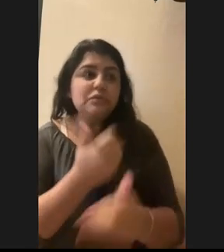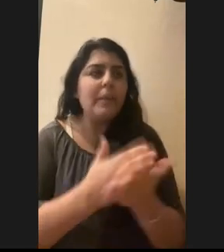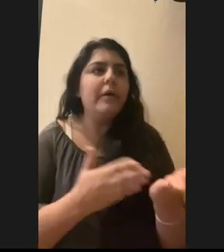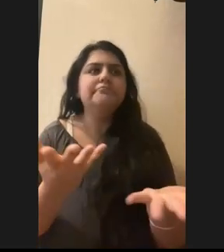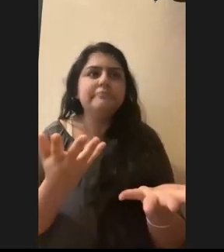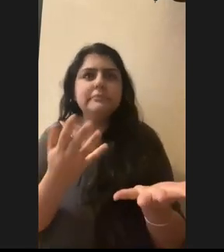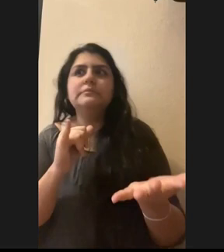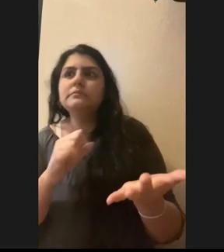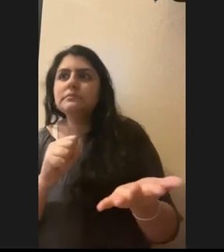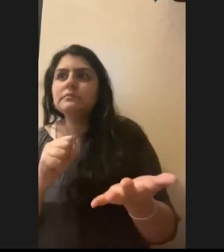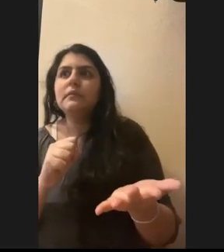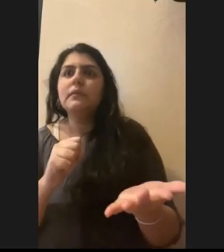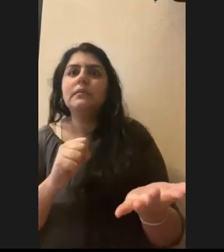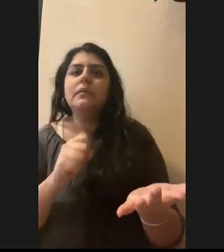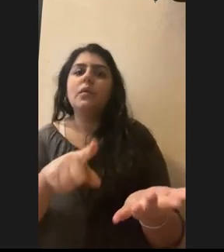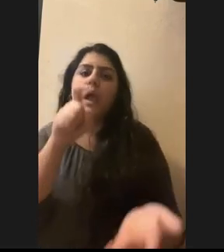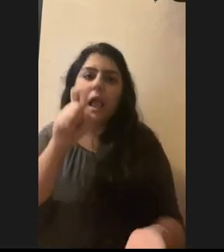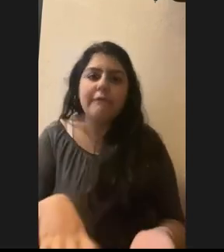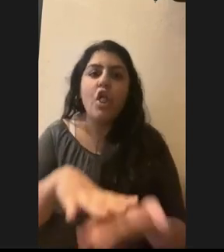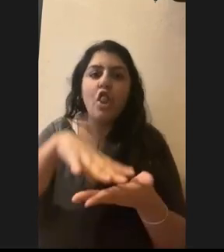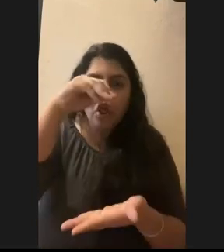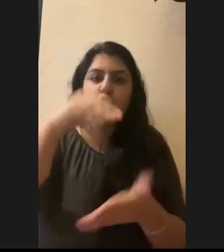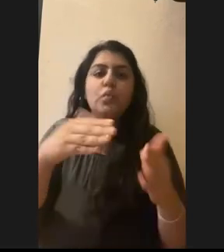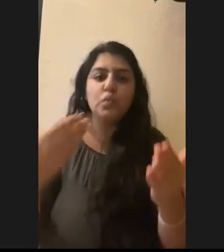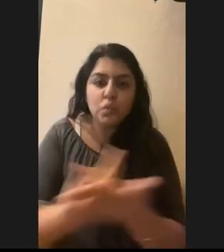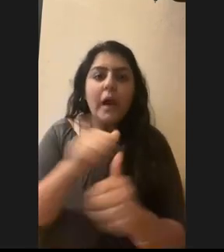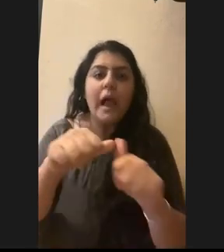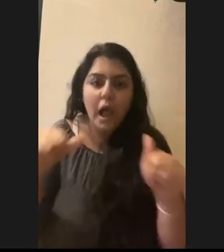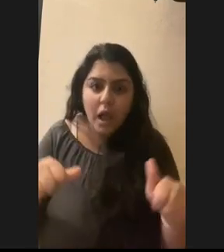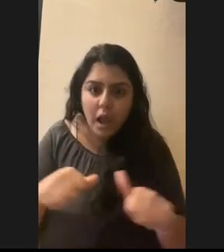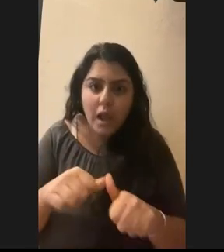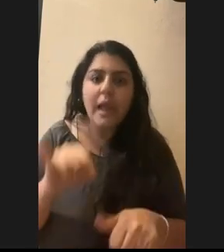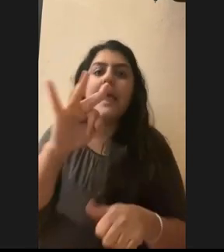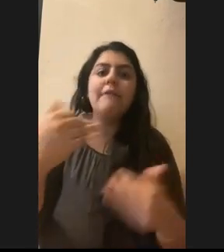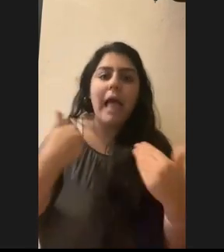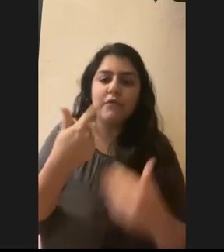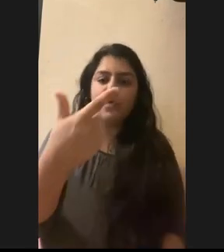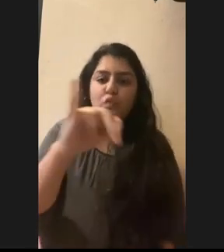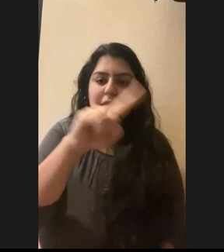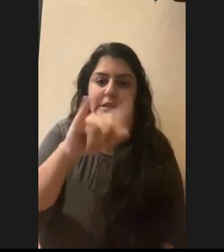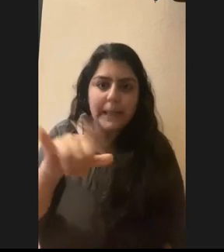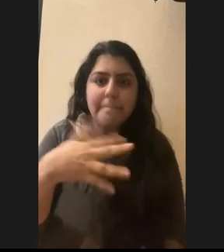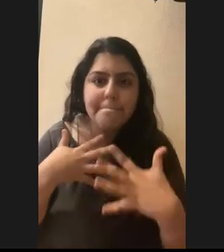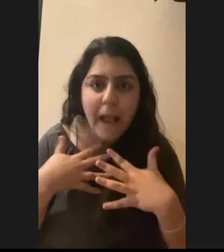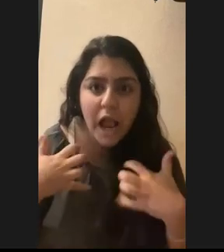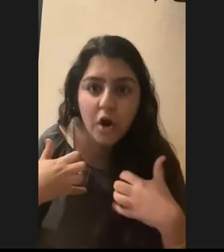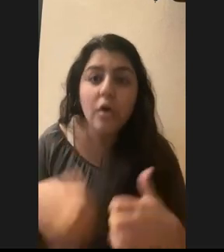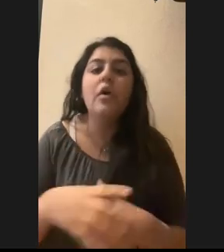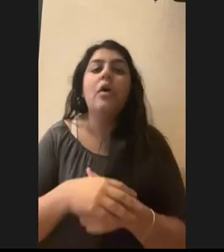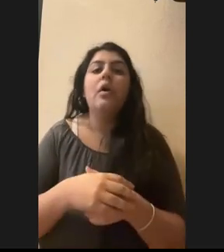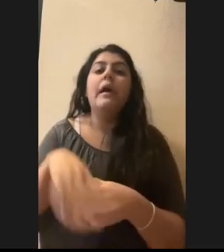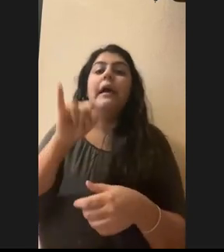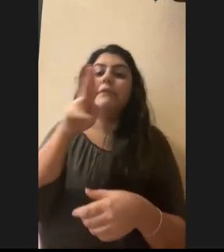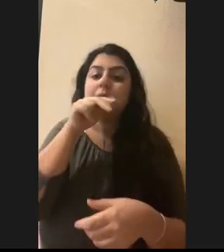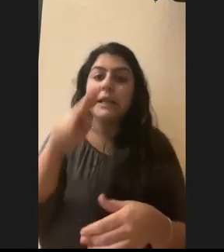is you have to learn the new area. You have to know, Oh, if there's grizzlies, you have to be aware of that. If there's venomous snakes,